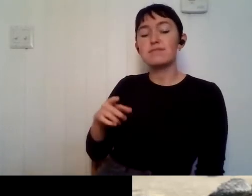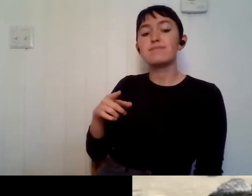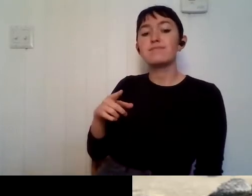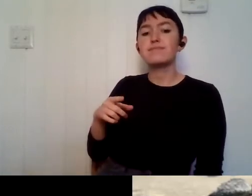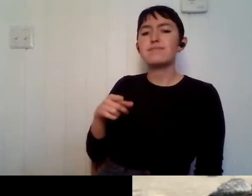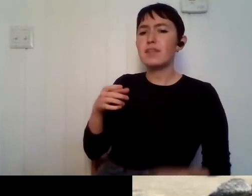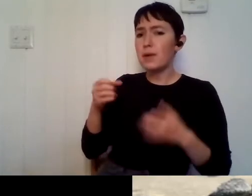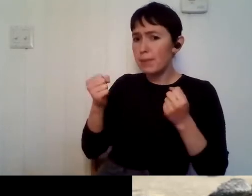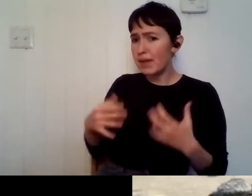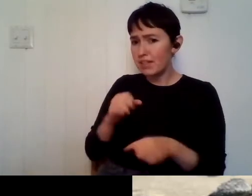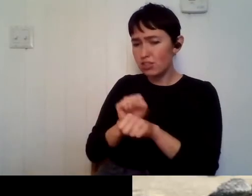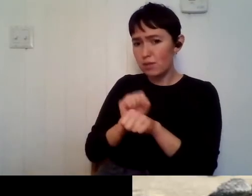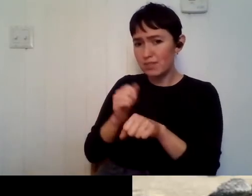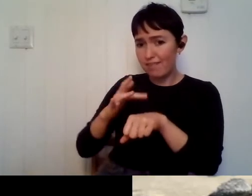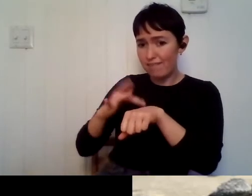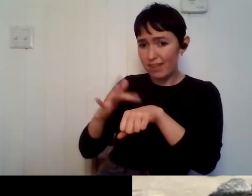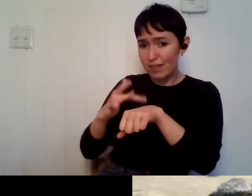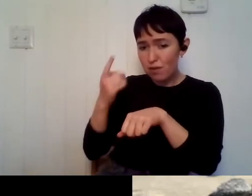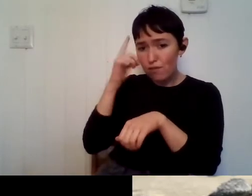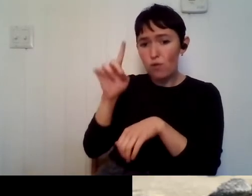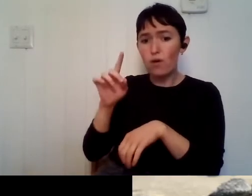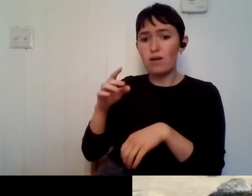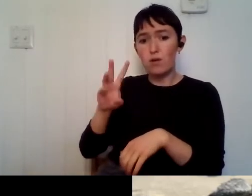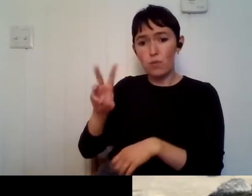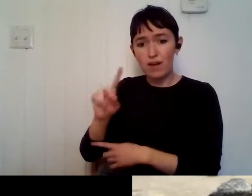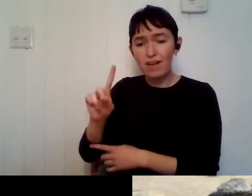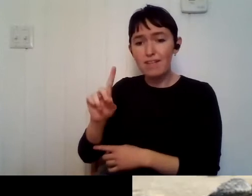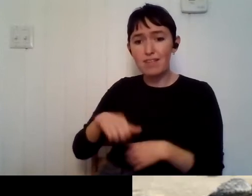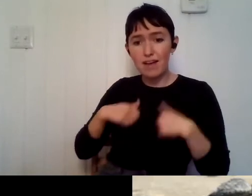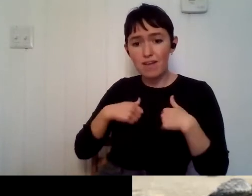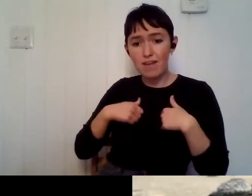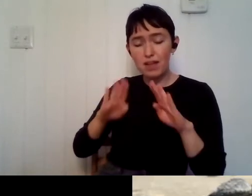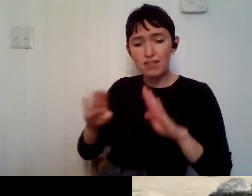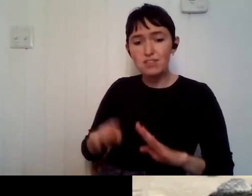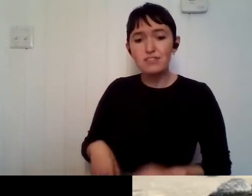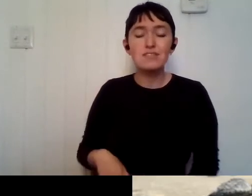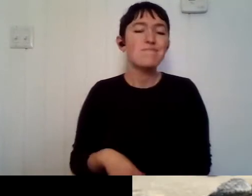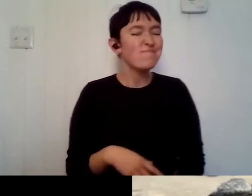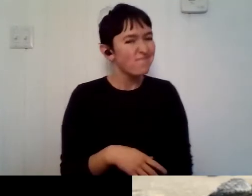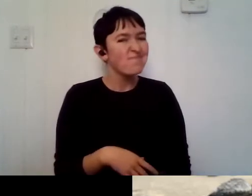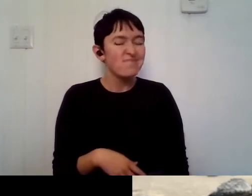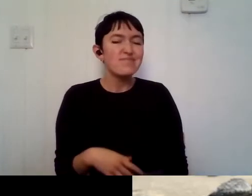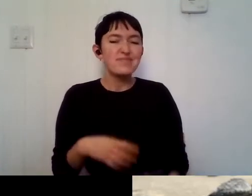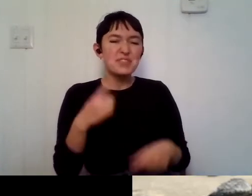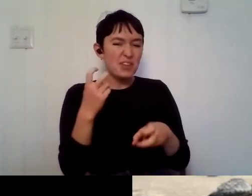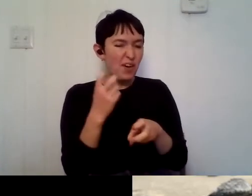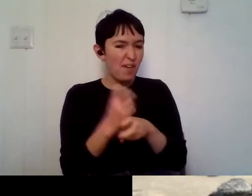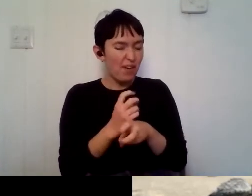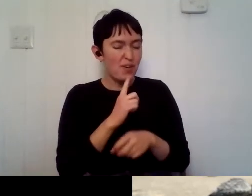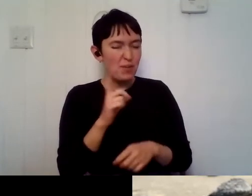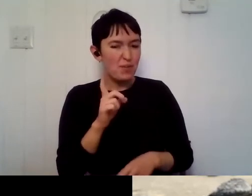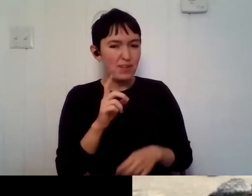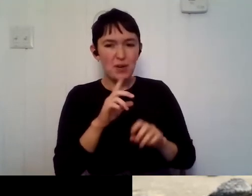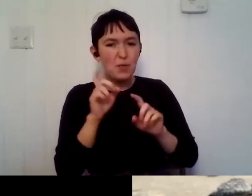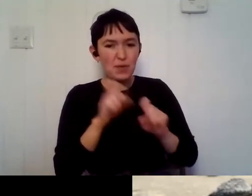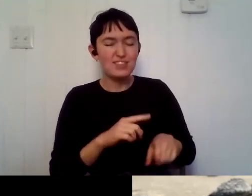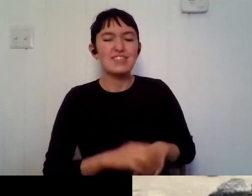biologists? Oh, that's a tricky question. So yes, um, there are, I would say a